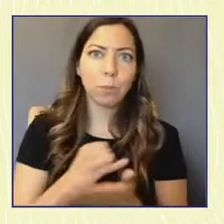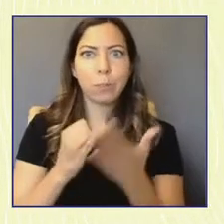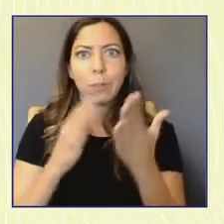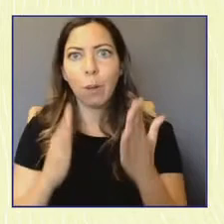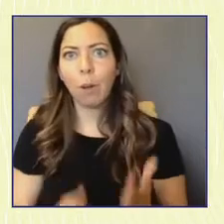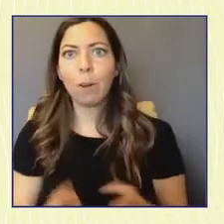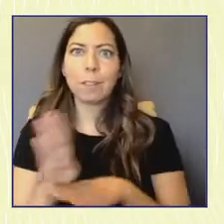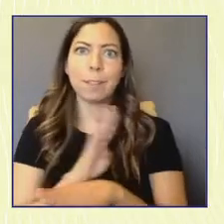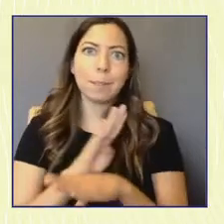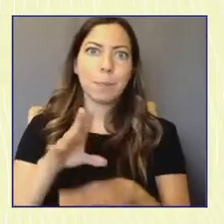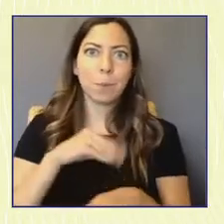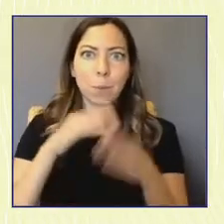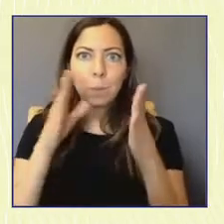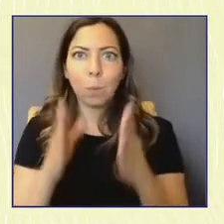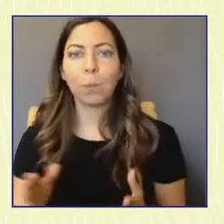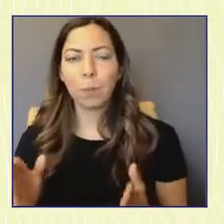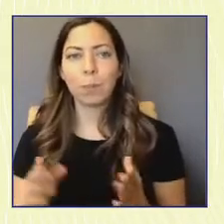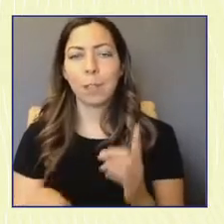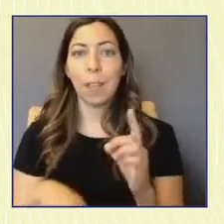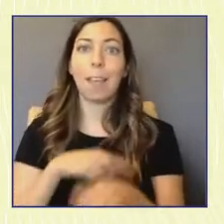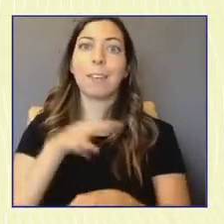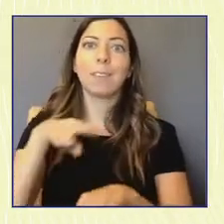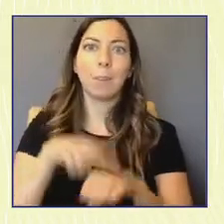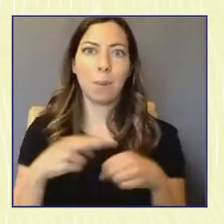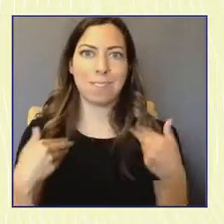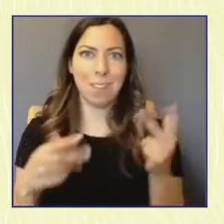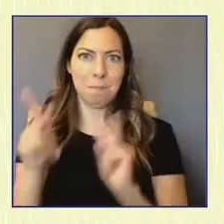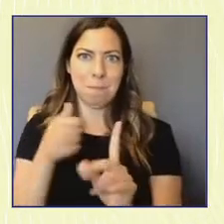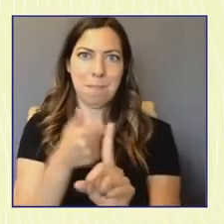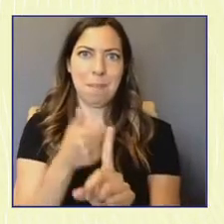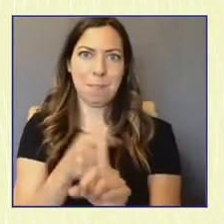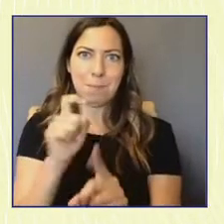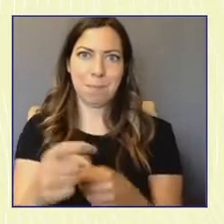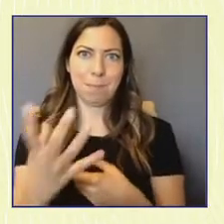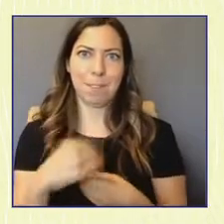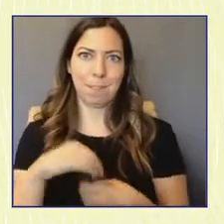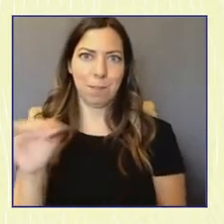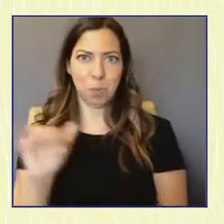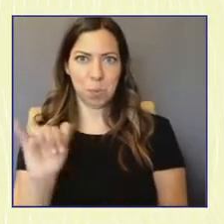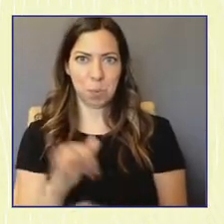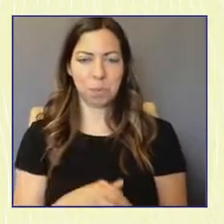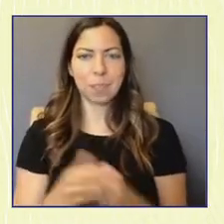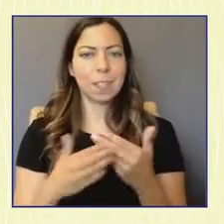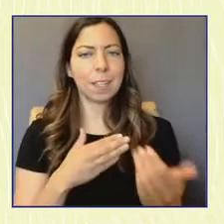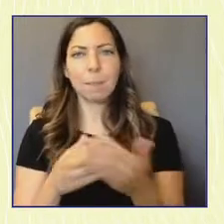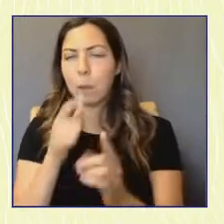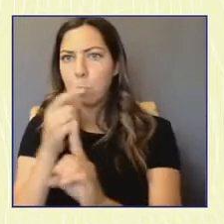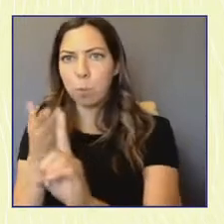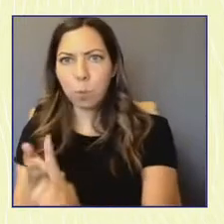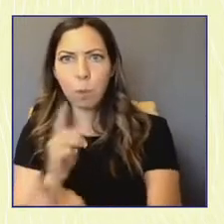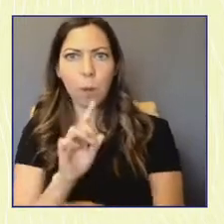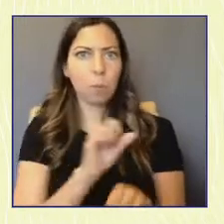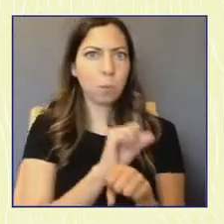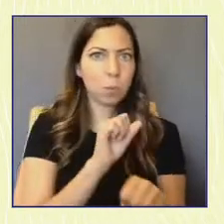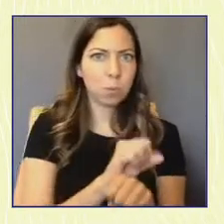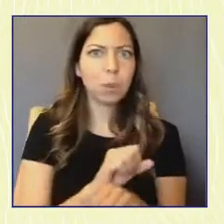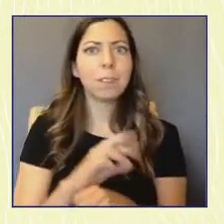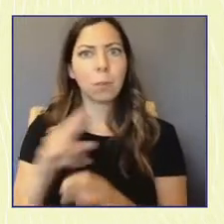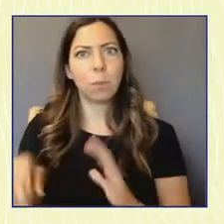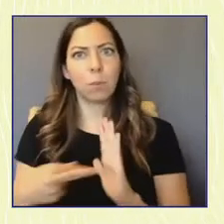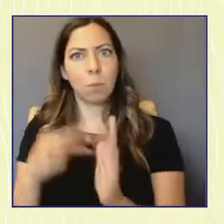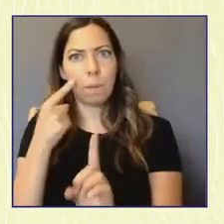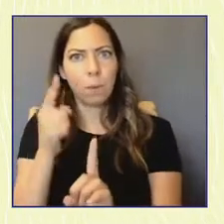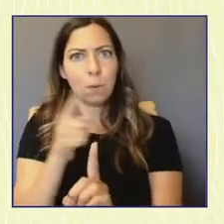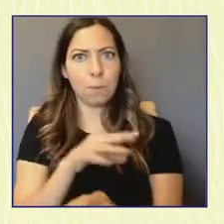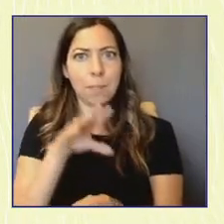parents, and of course, young people themselves. No matter who you are or where you work, there's a role for you in the work of